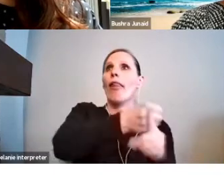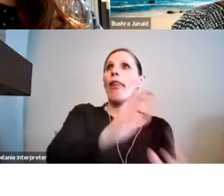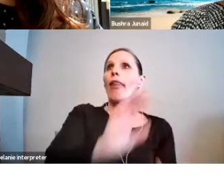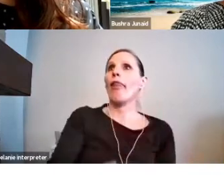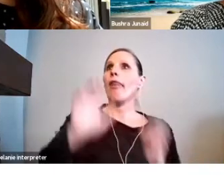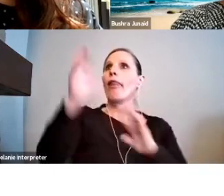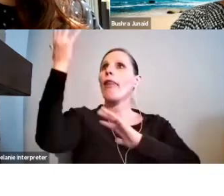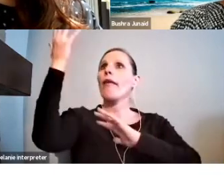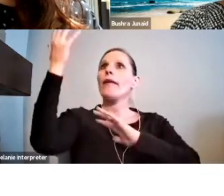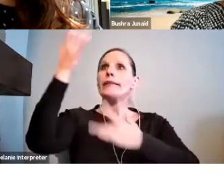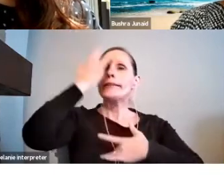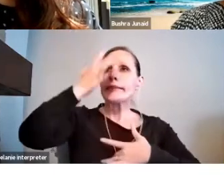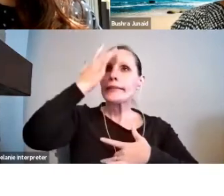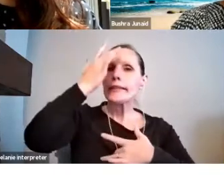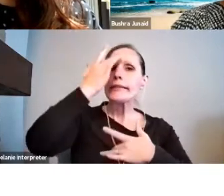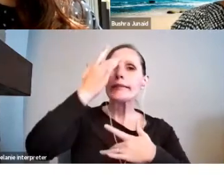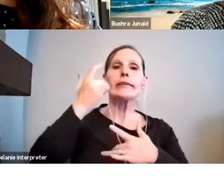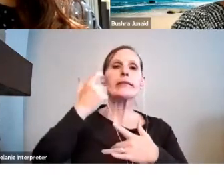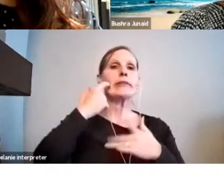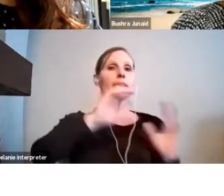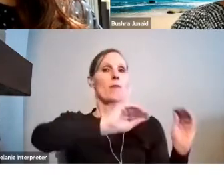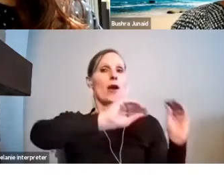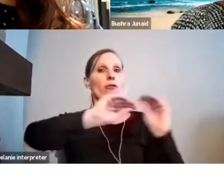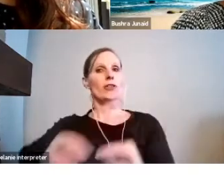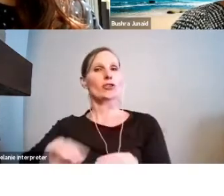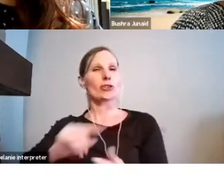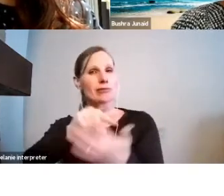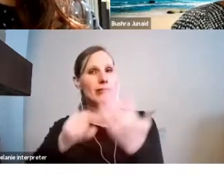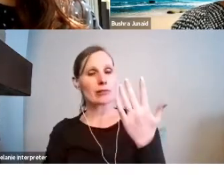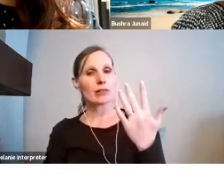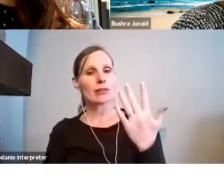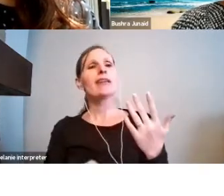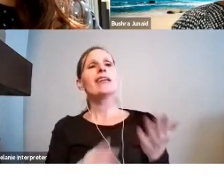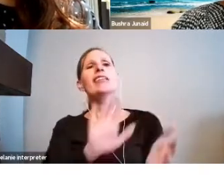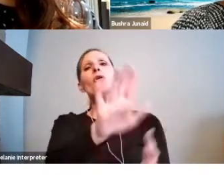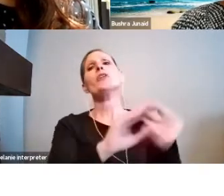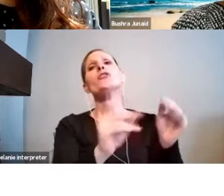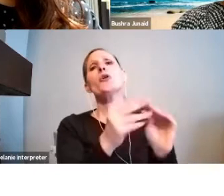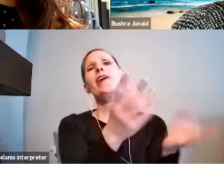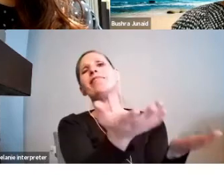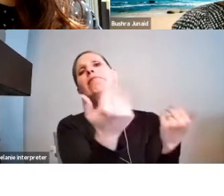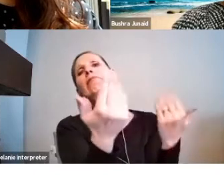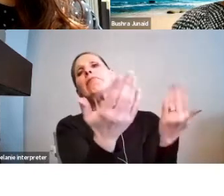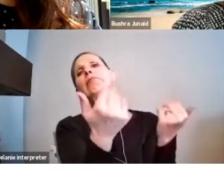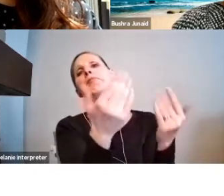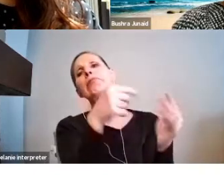migration? Essentially, tell us your story and use your authentic voice in the telling.